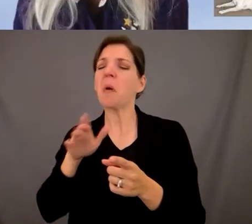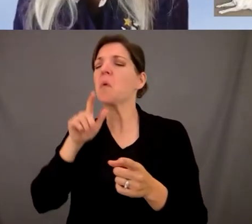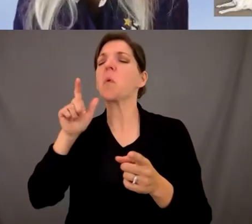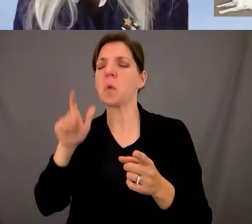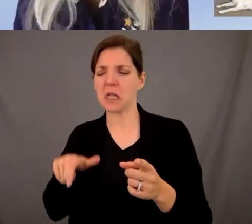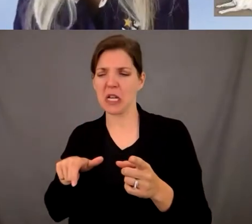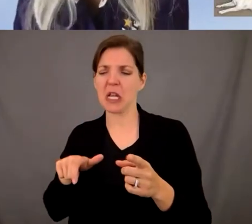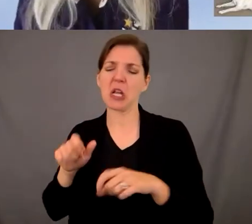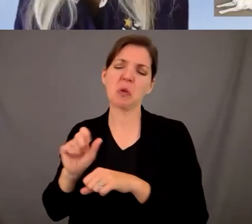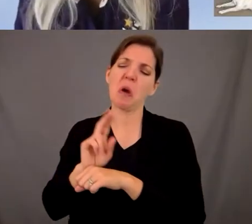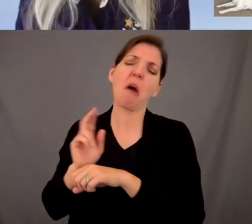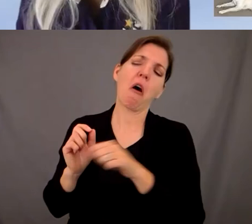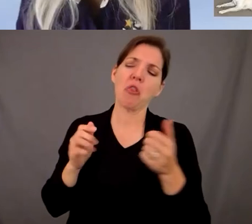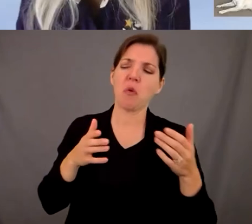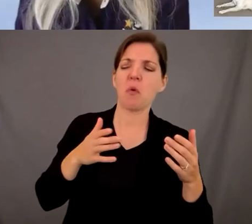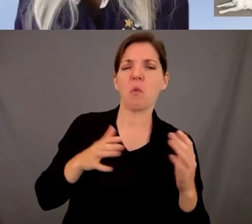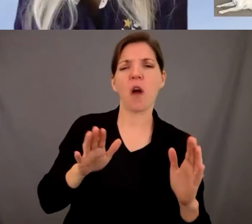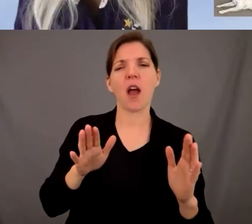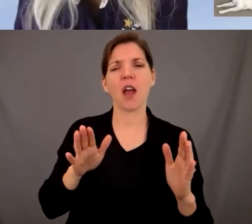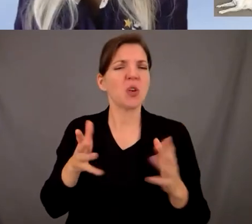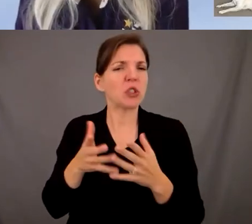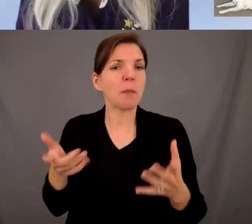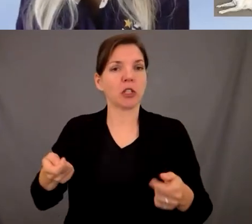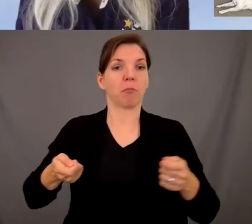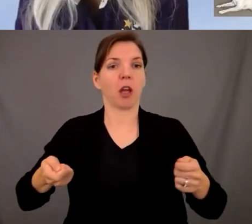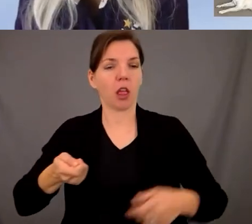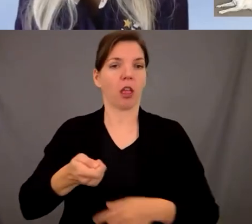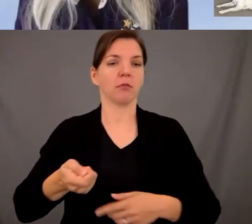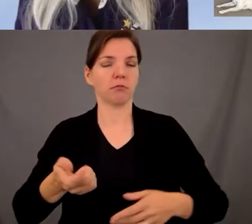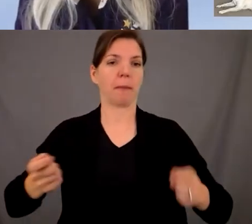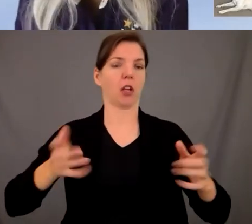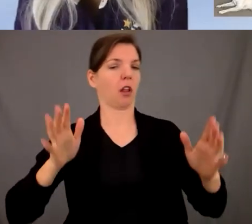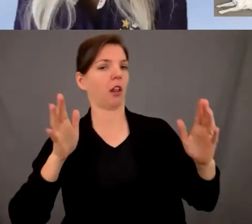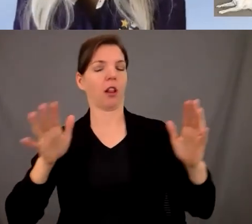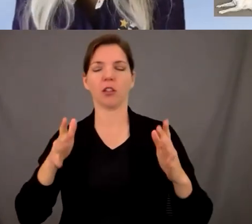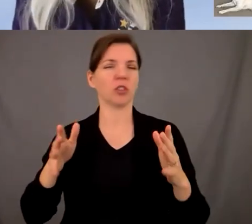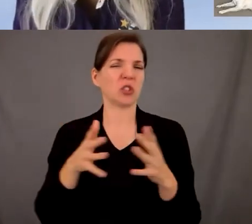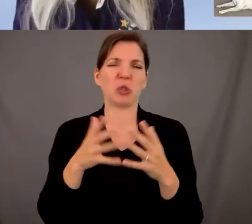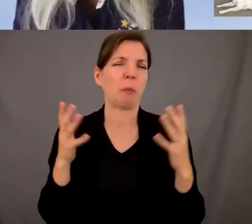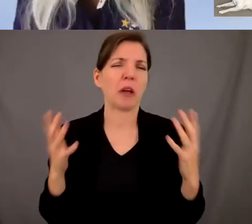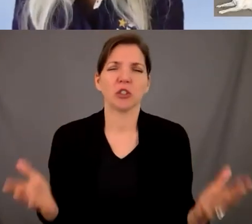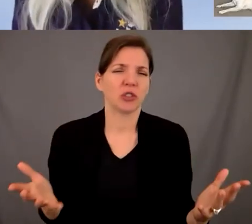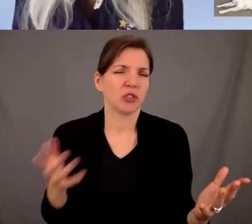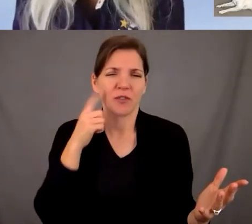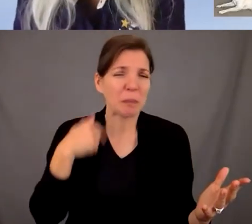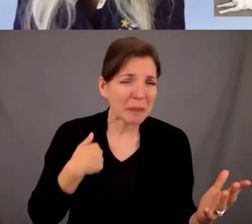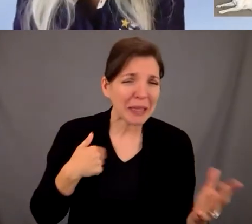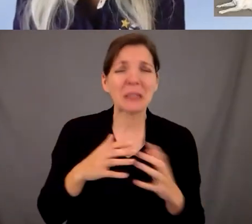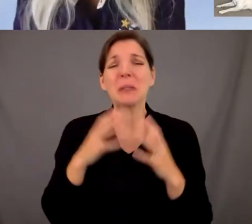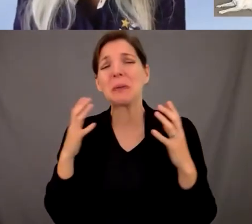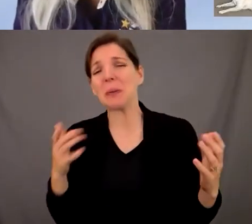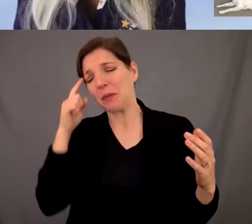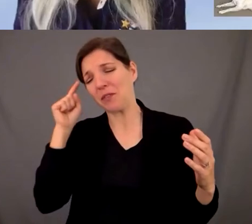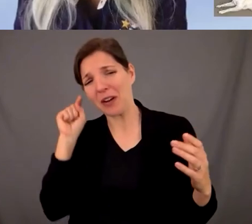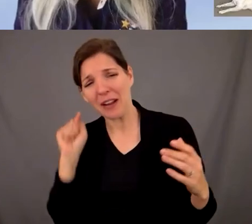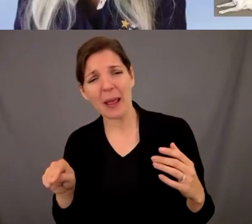just too taxing for us as a handler to manage that but also it could be a jeopardizing experience we don't want them to ever